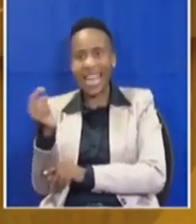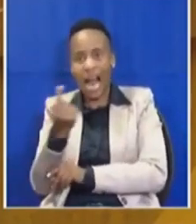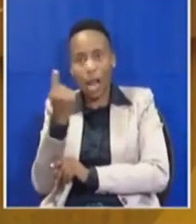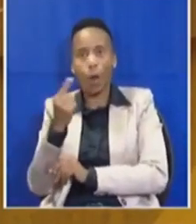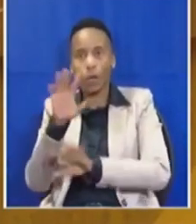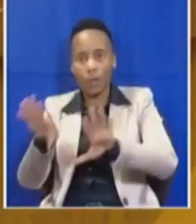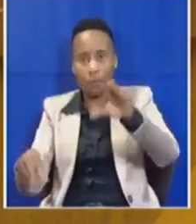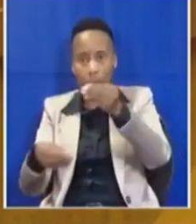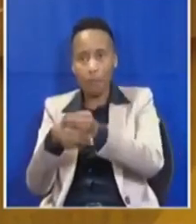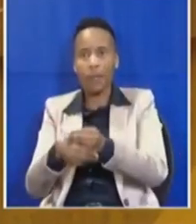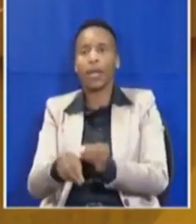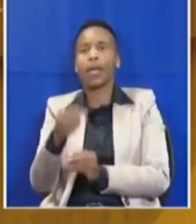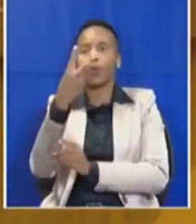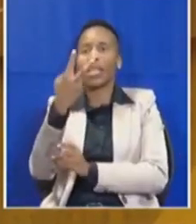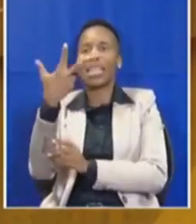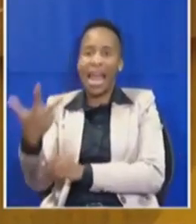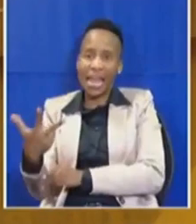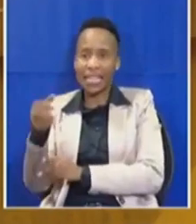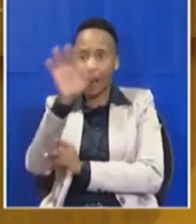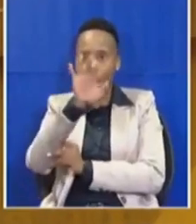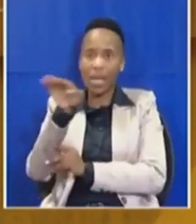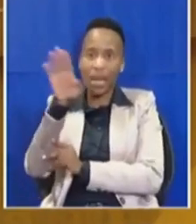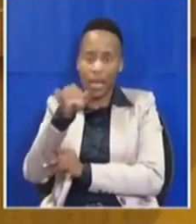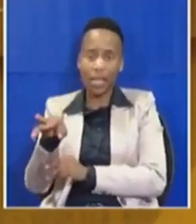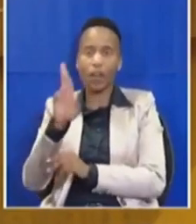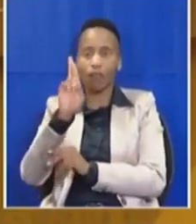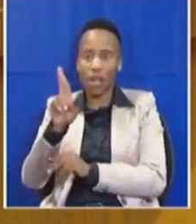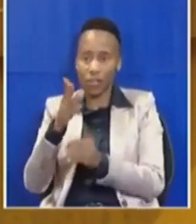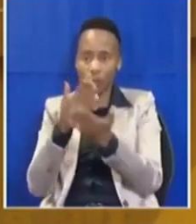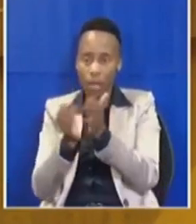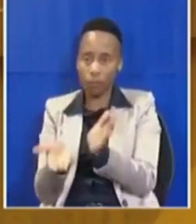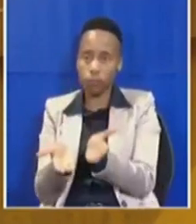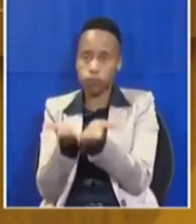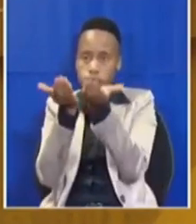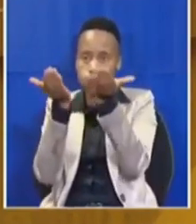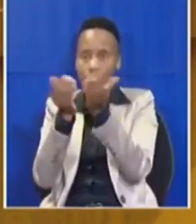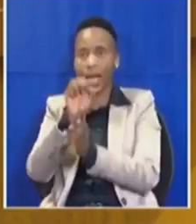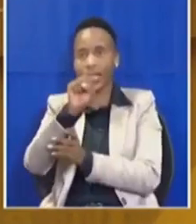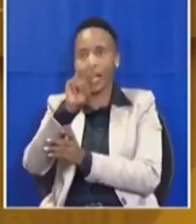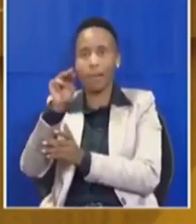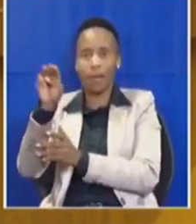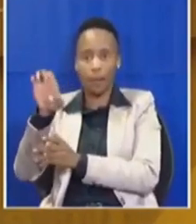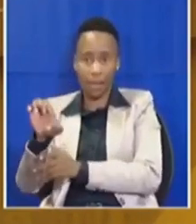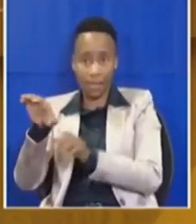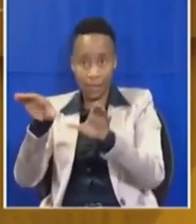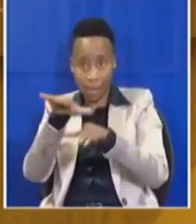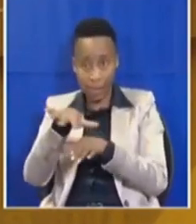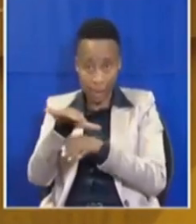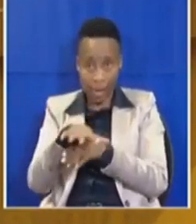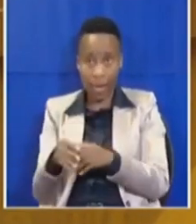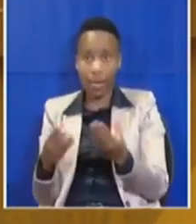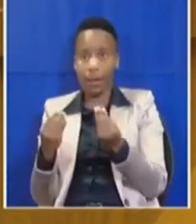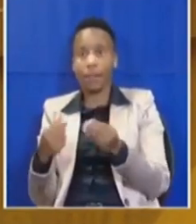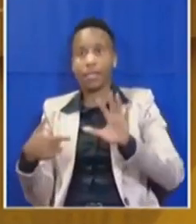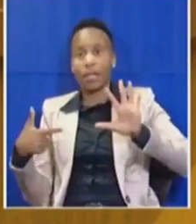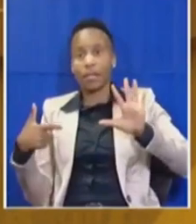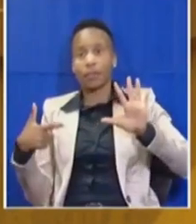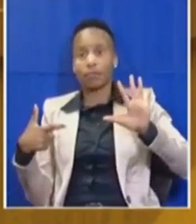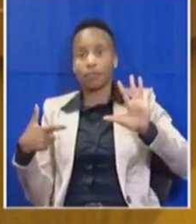28 billion rands to boost the SMME sector. And number seven, ladies and Honourable Members,